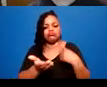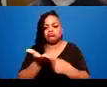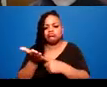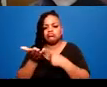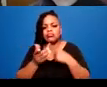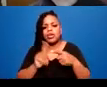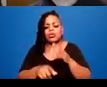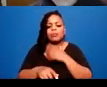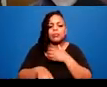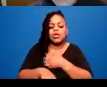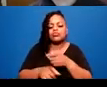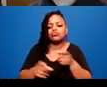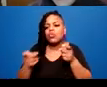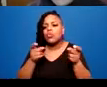to.